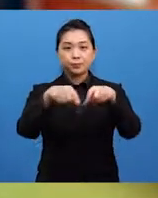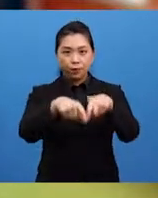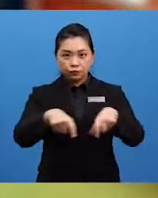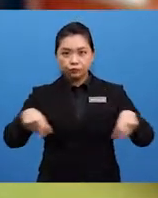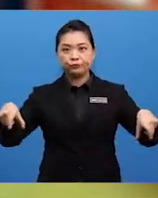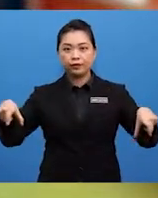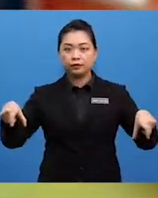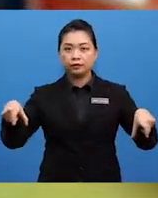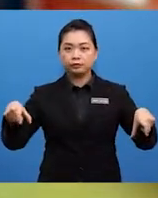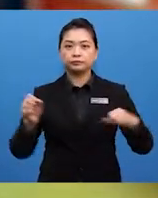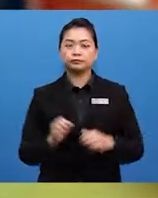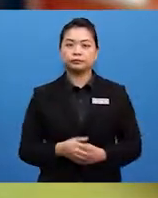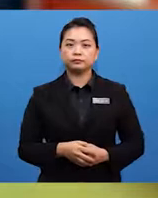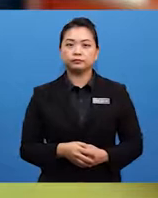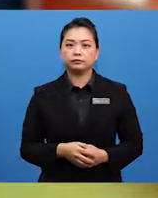drain.